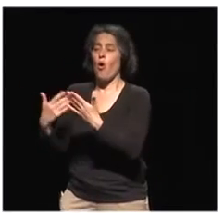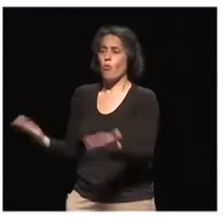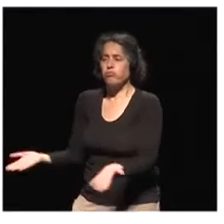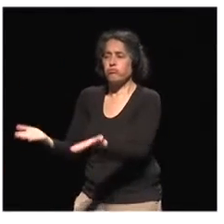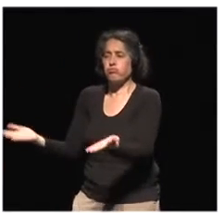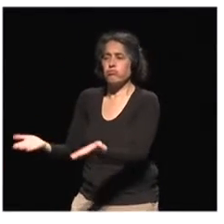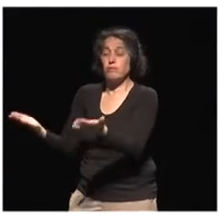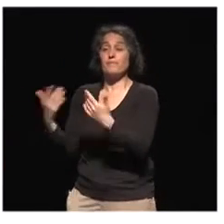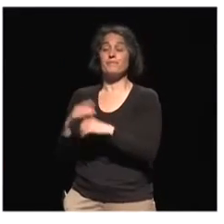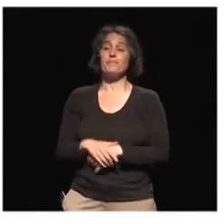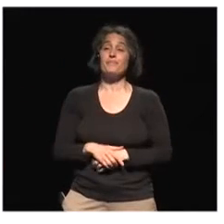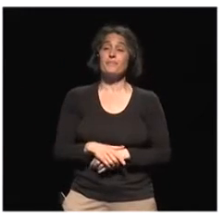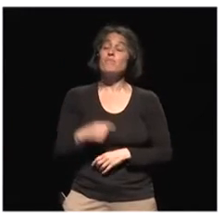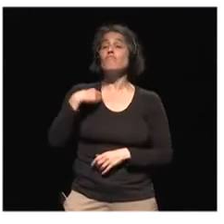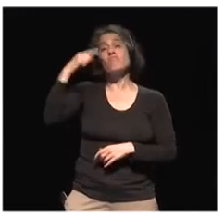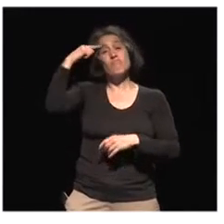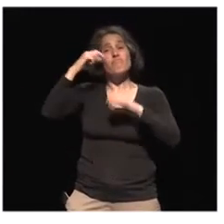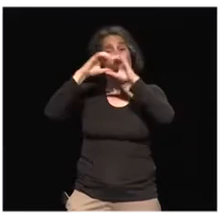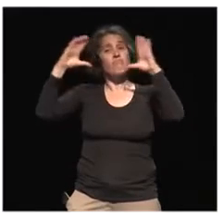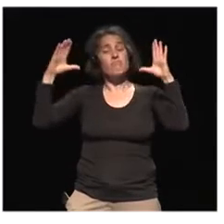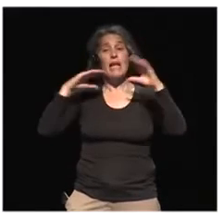both aspects equally.